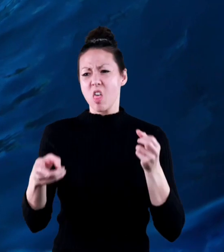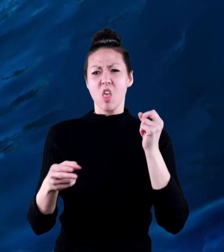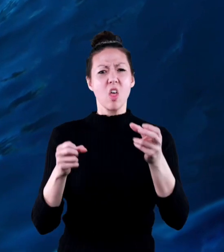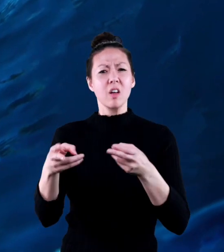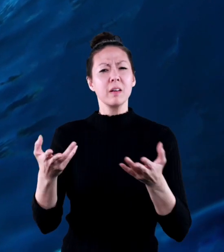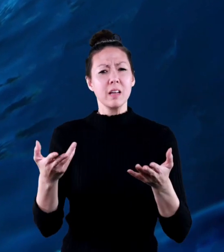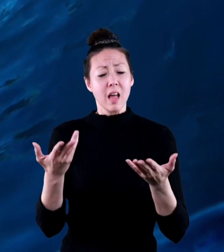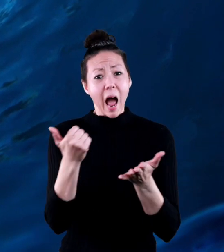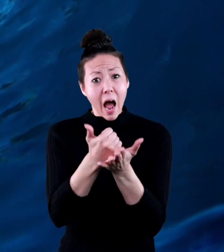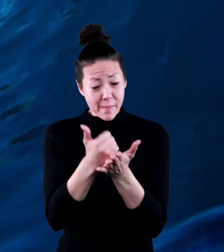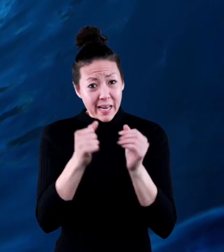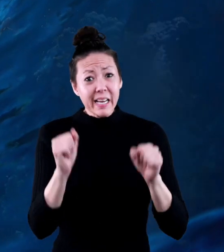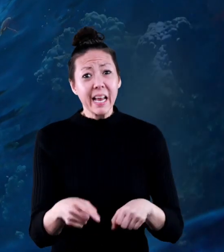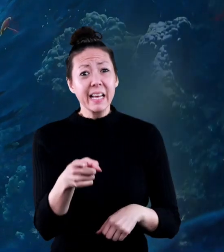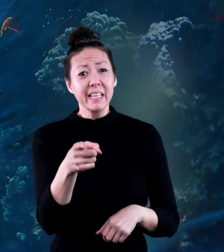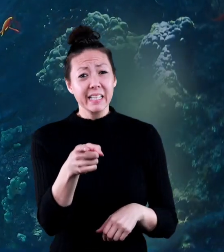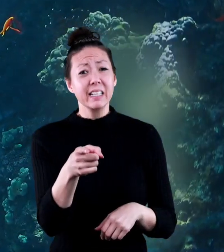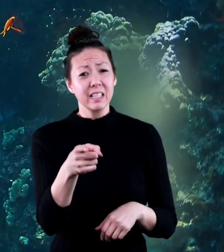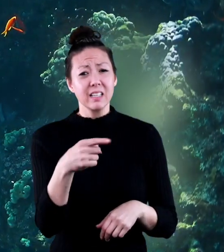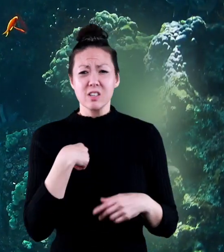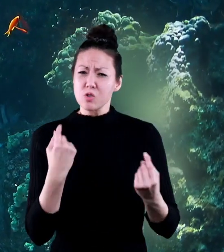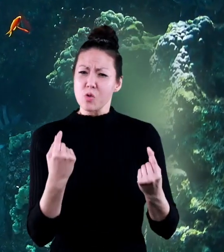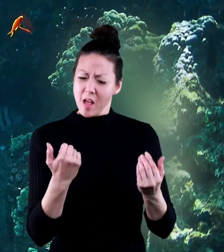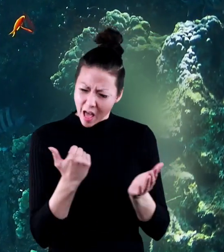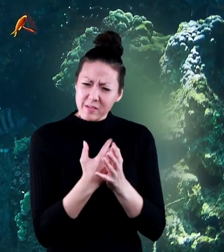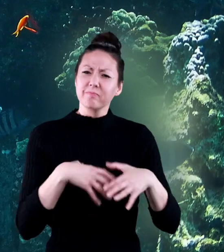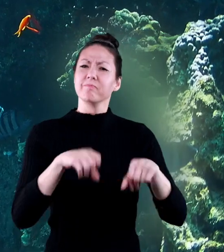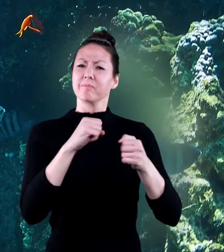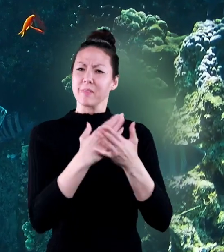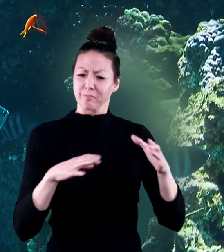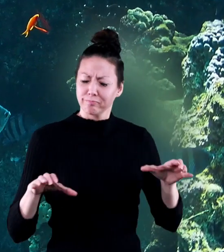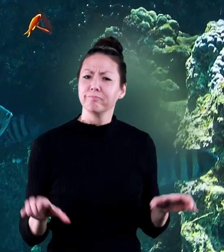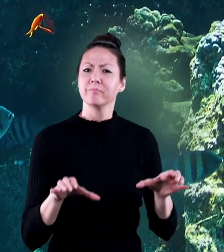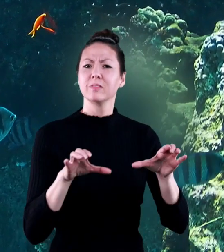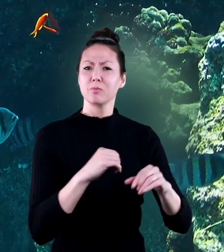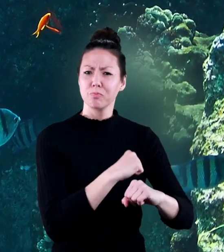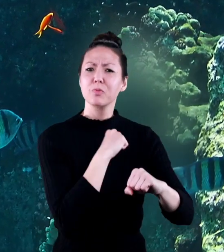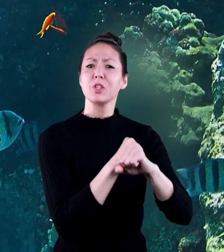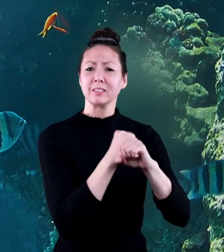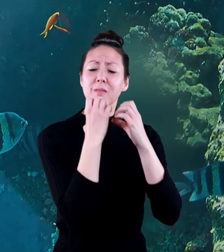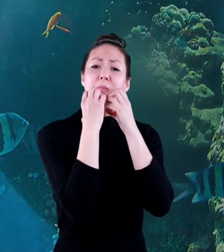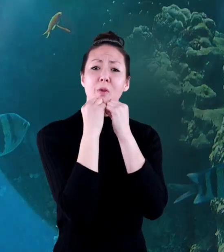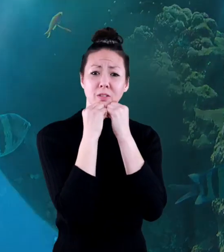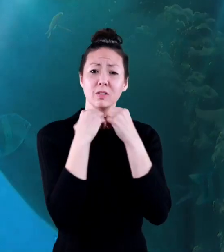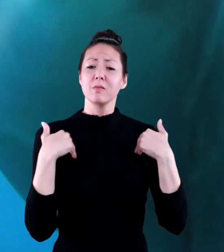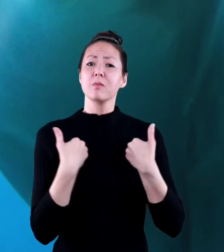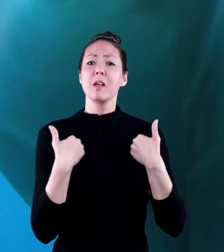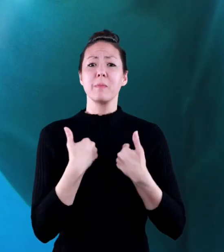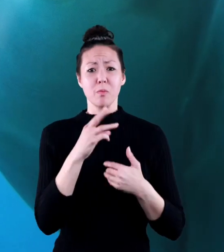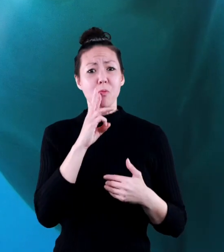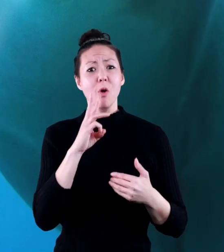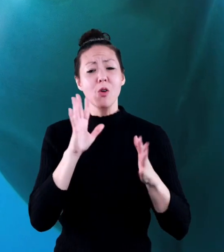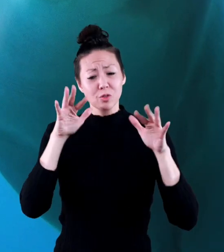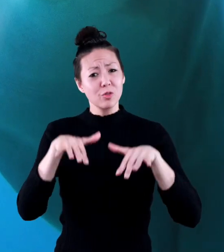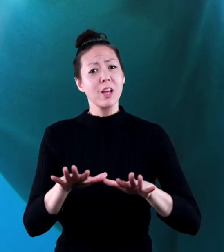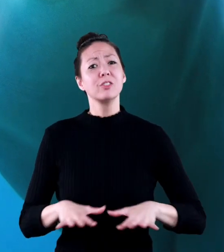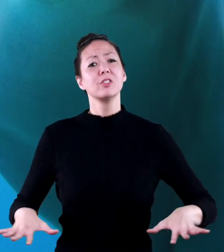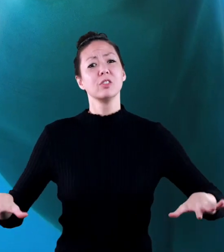of the world? Can you? We must all do our part to protect these precious waters of the world.